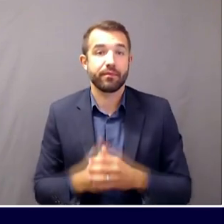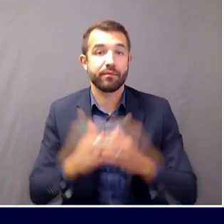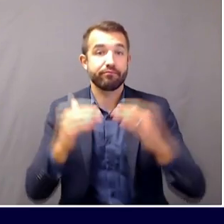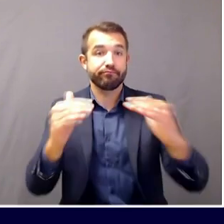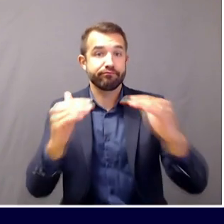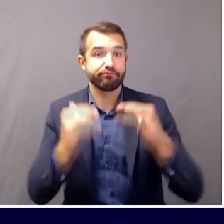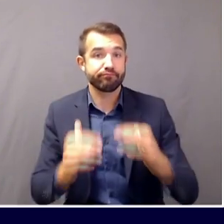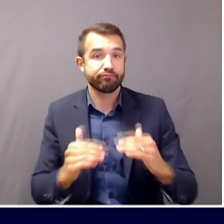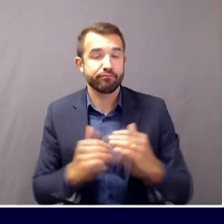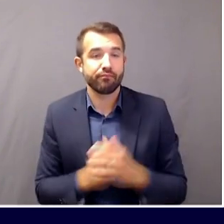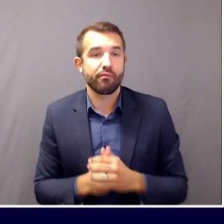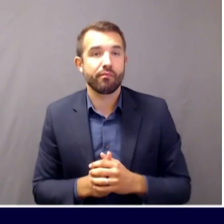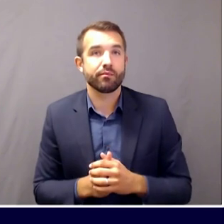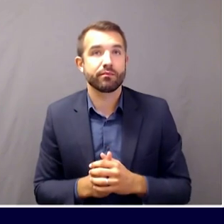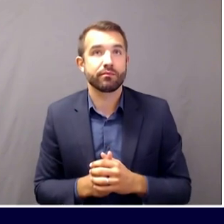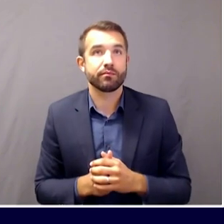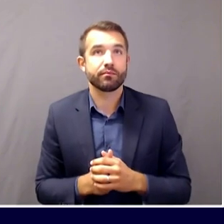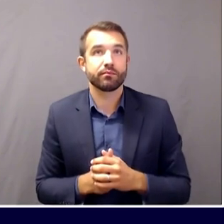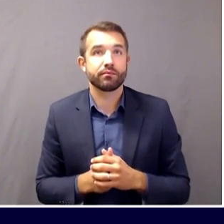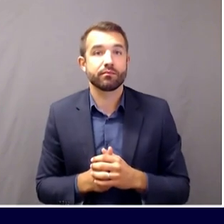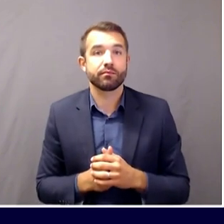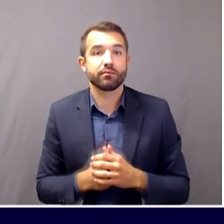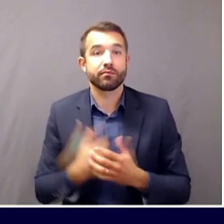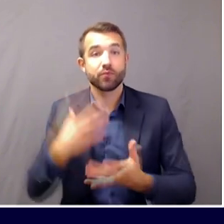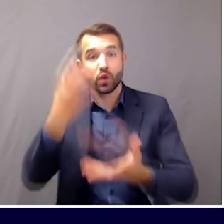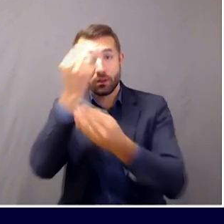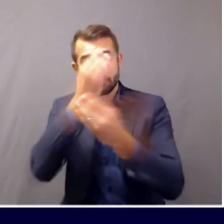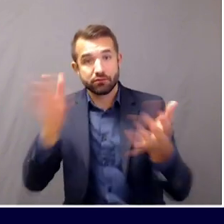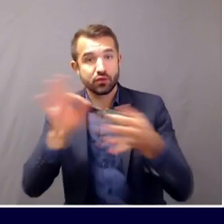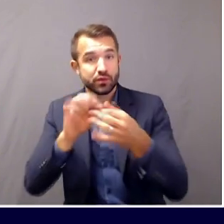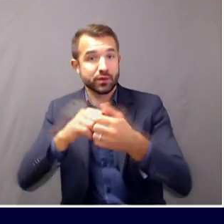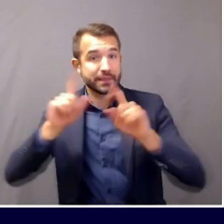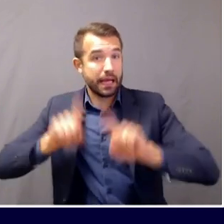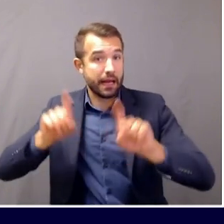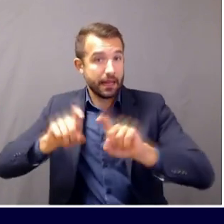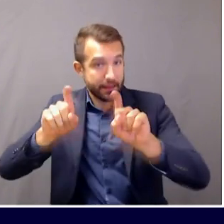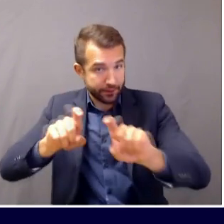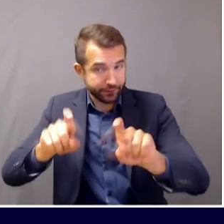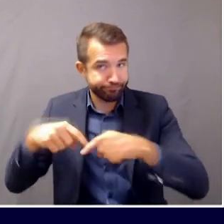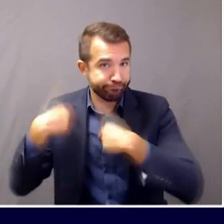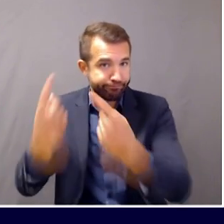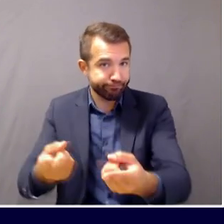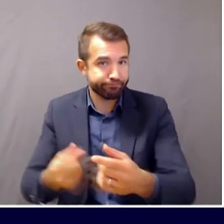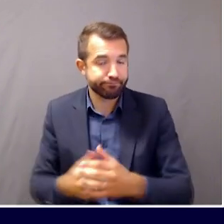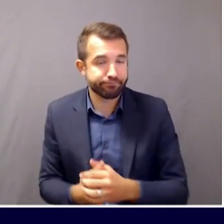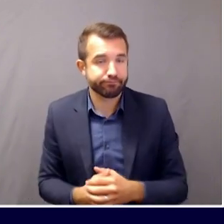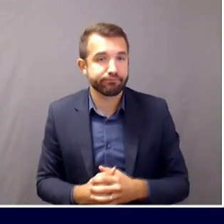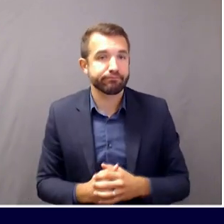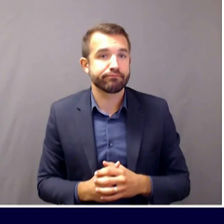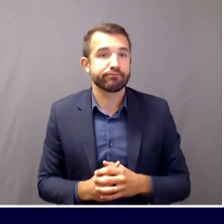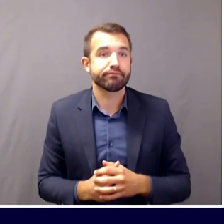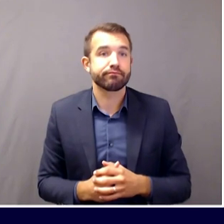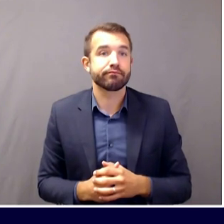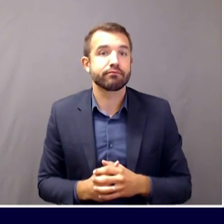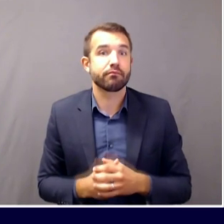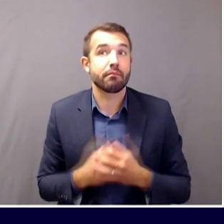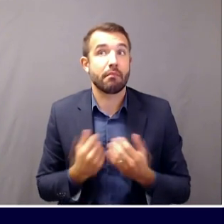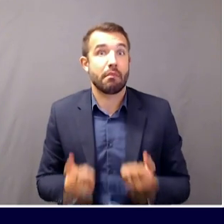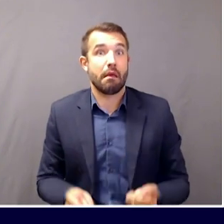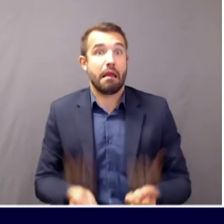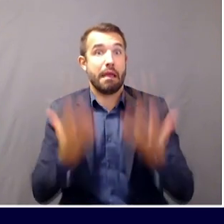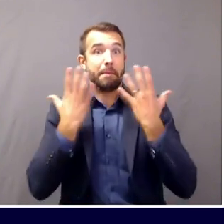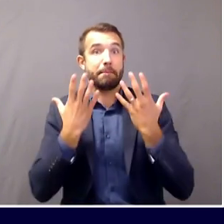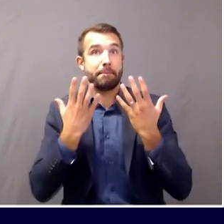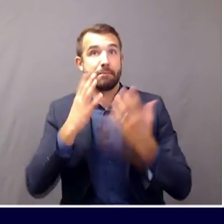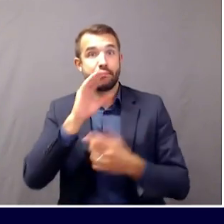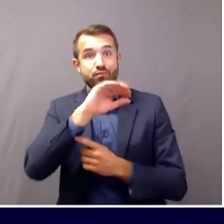with respect to testing across the state. Let's first start with the positivity rate. I'll start